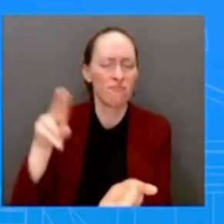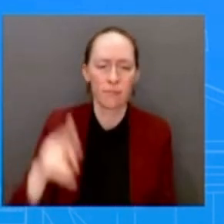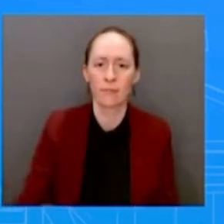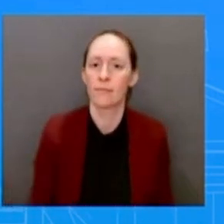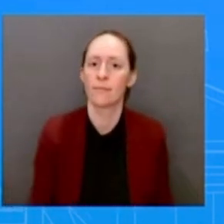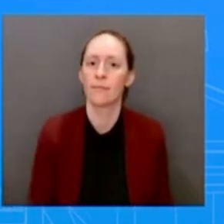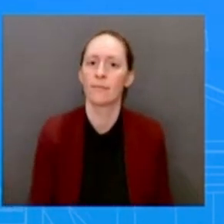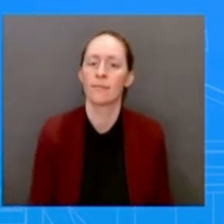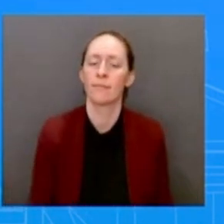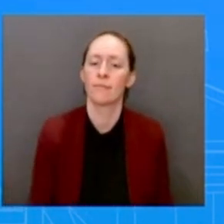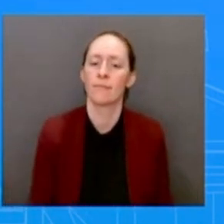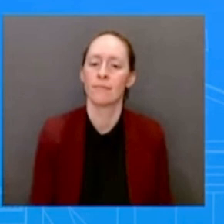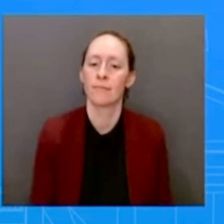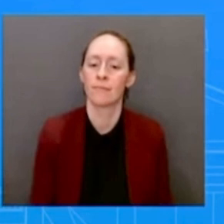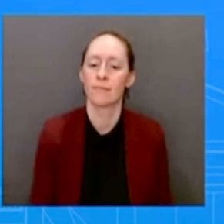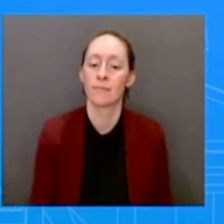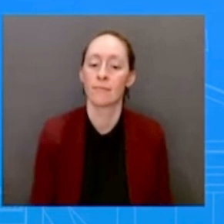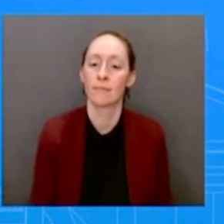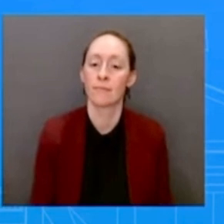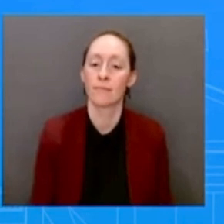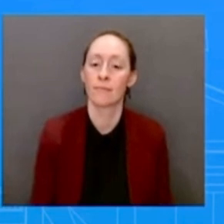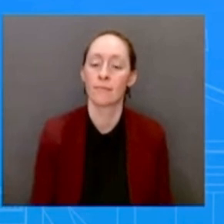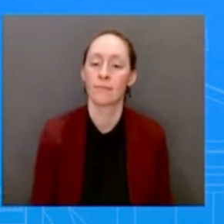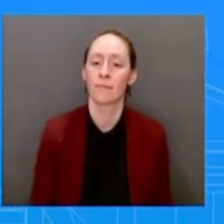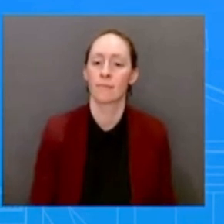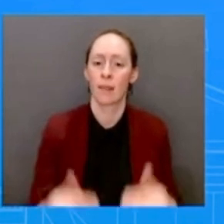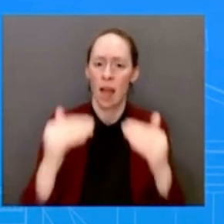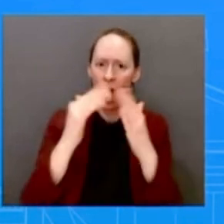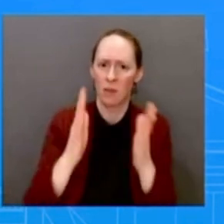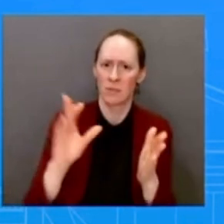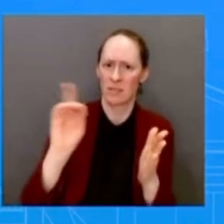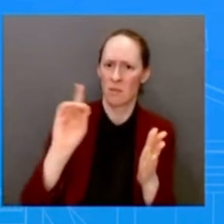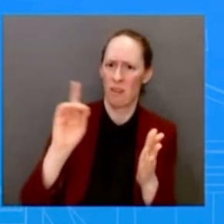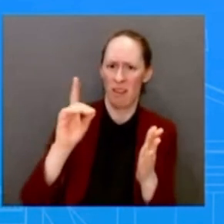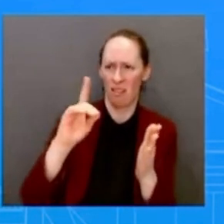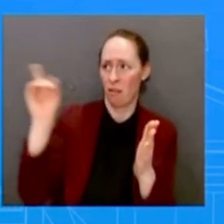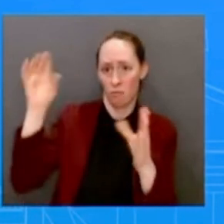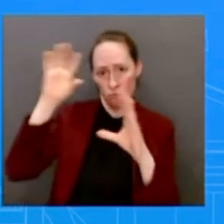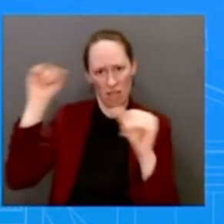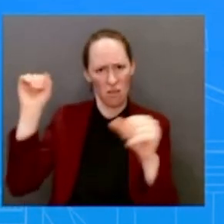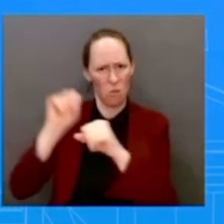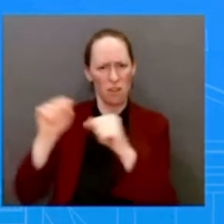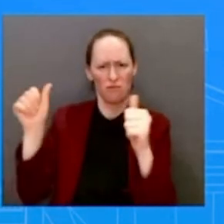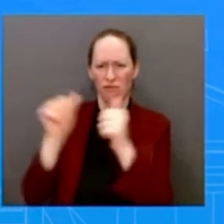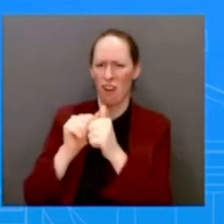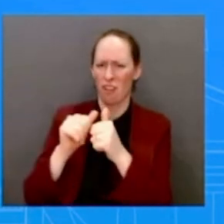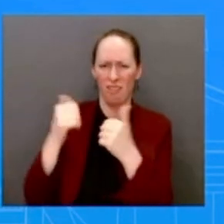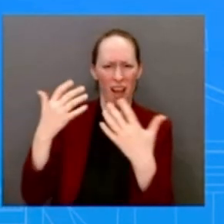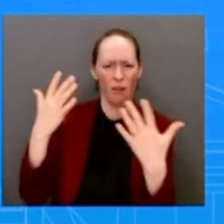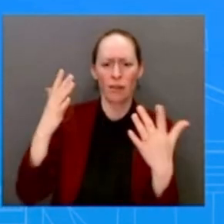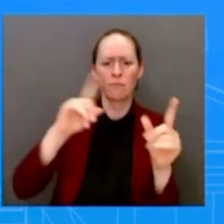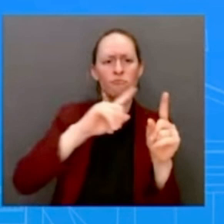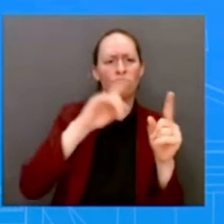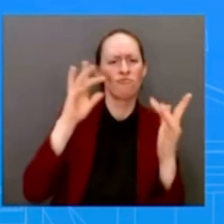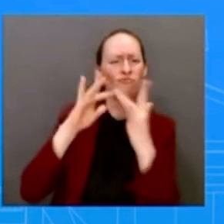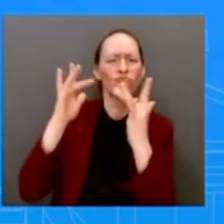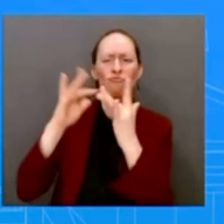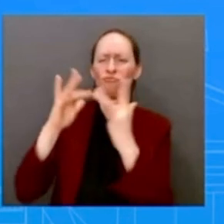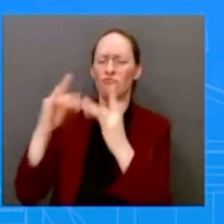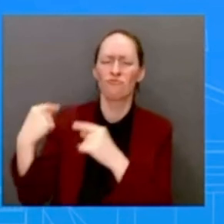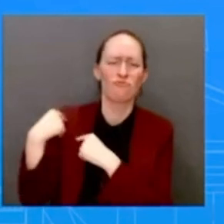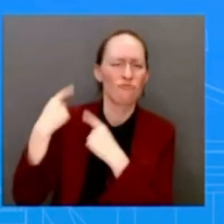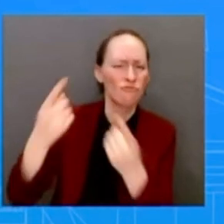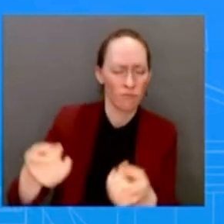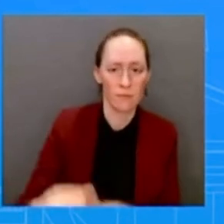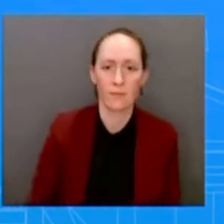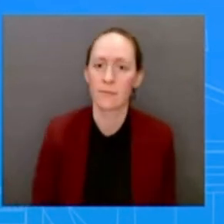things to deliver for the American people. And the President wants to continue to do so. The But I guess, you know, the President supports D.C. statehood. He's been clear